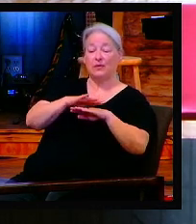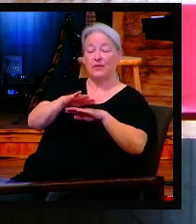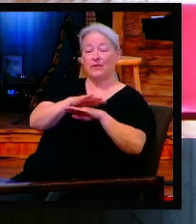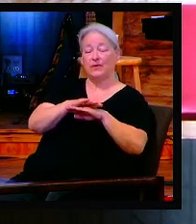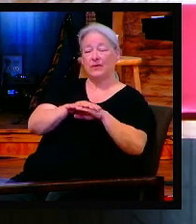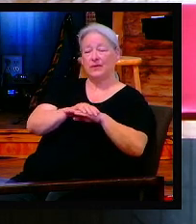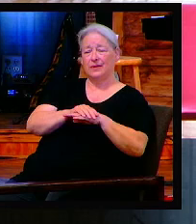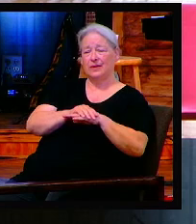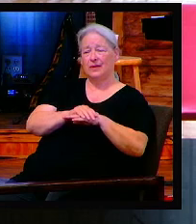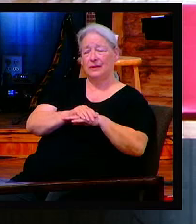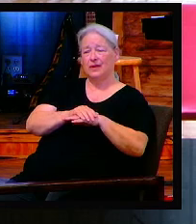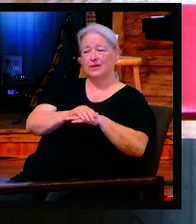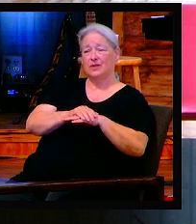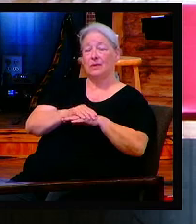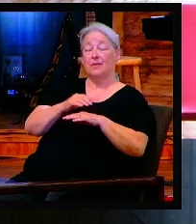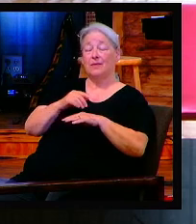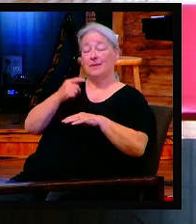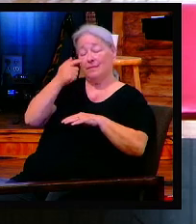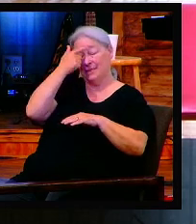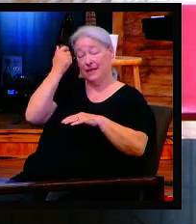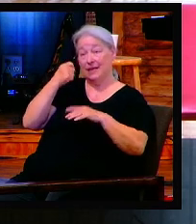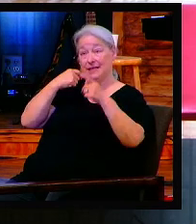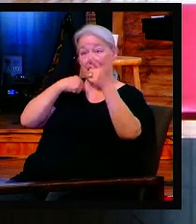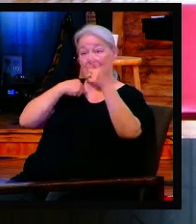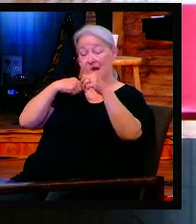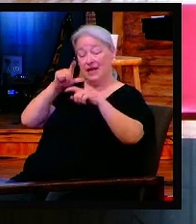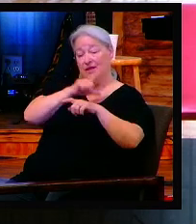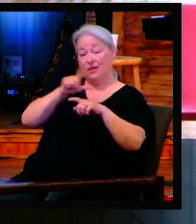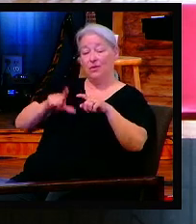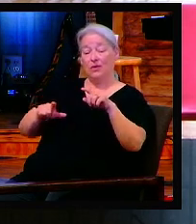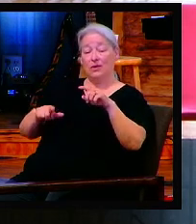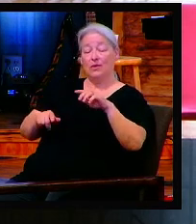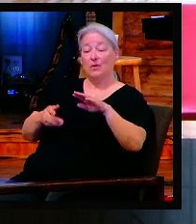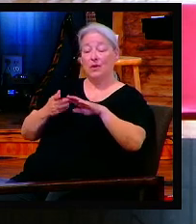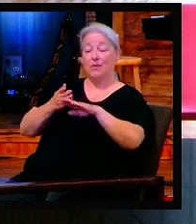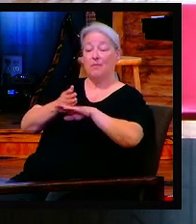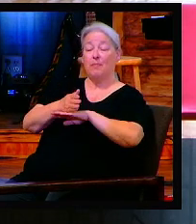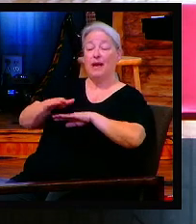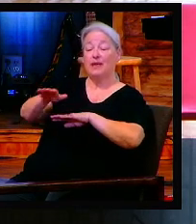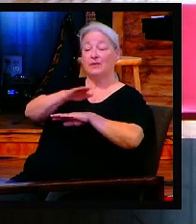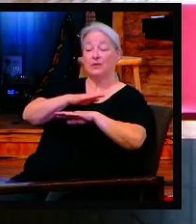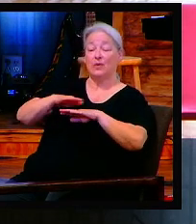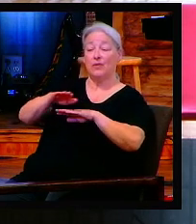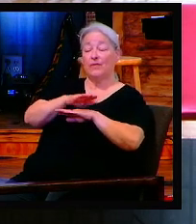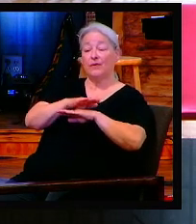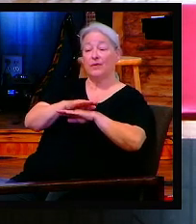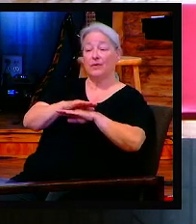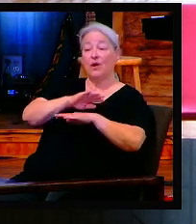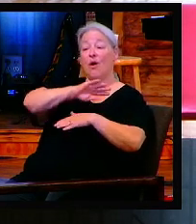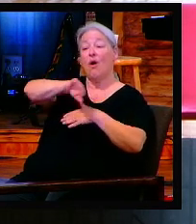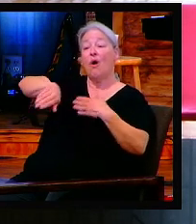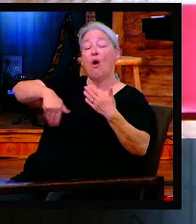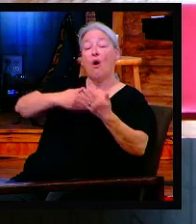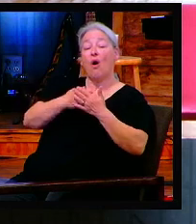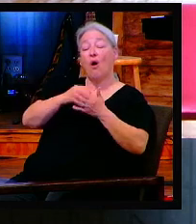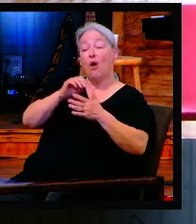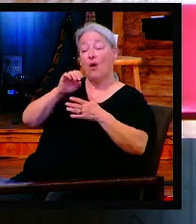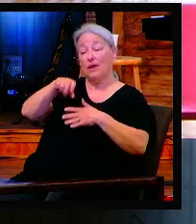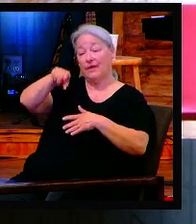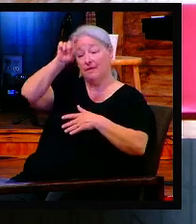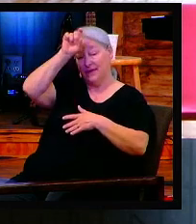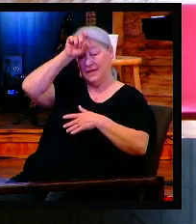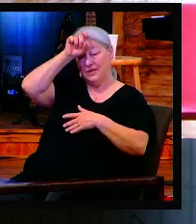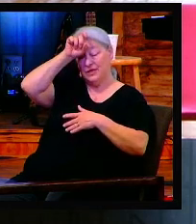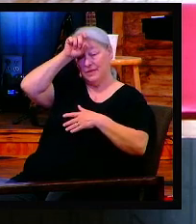Not just the firstborn of humans, but the firstborn of animals. And against all the gods of Egypt and I will execute judgment. I am the